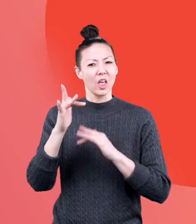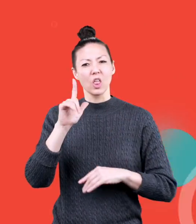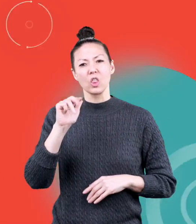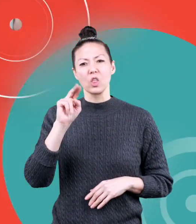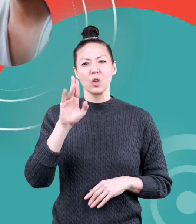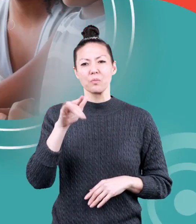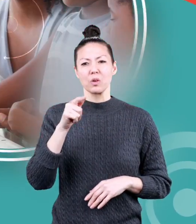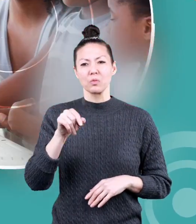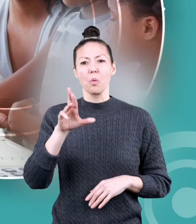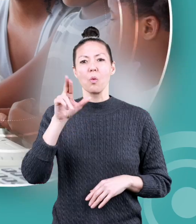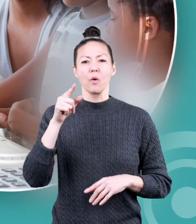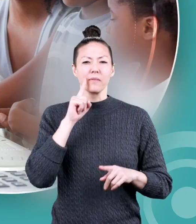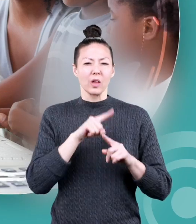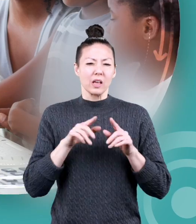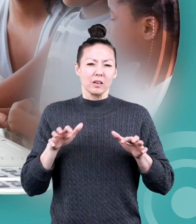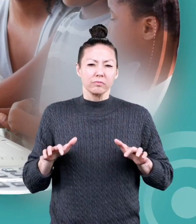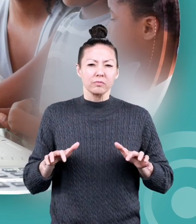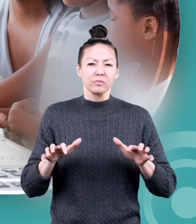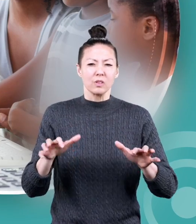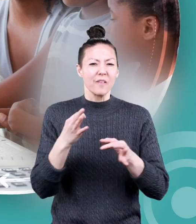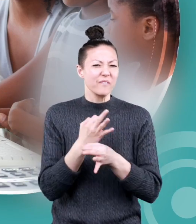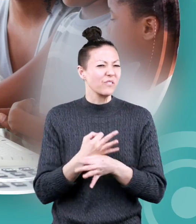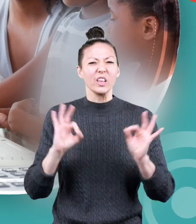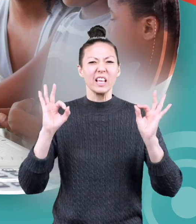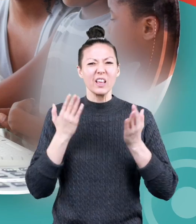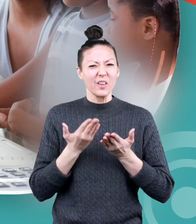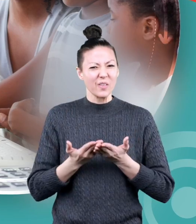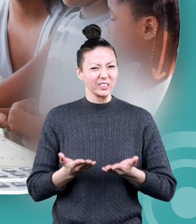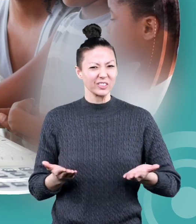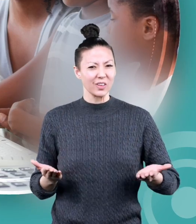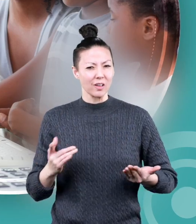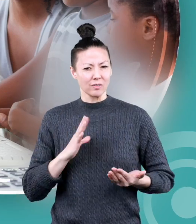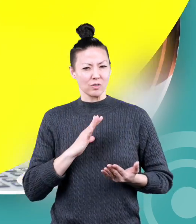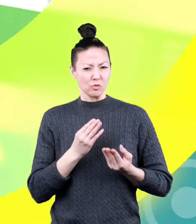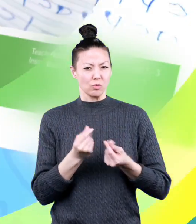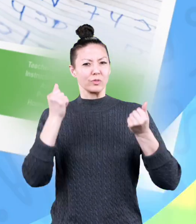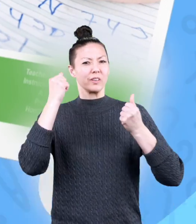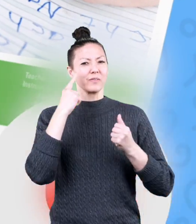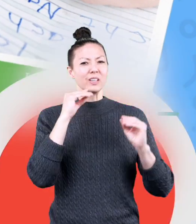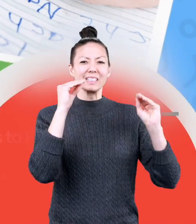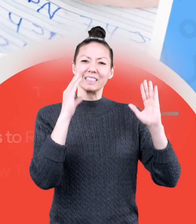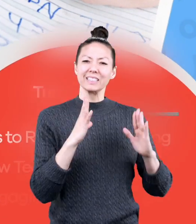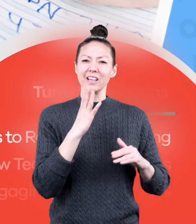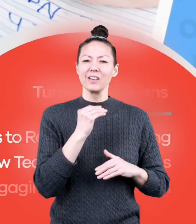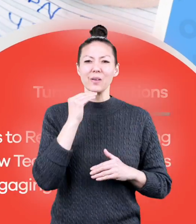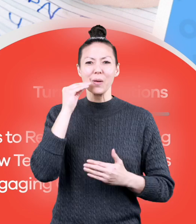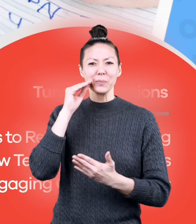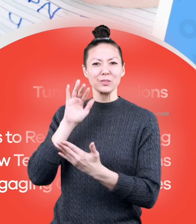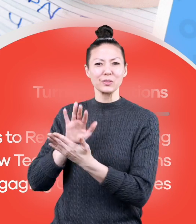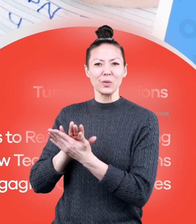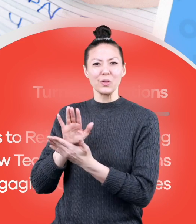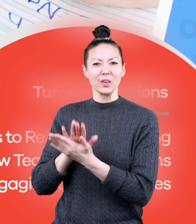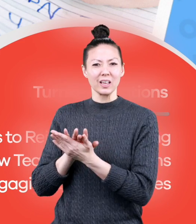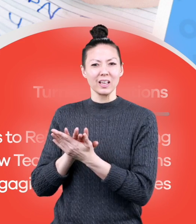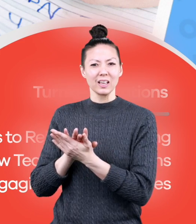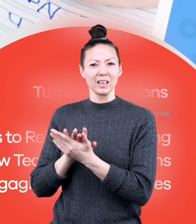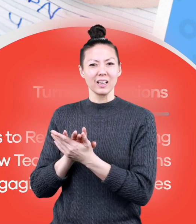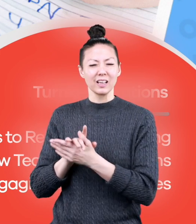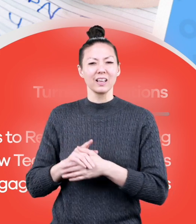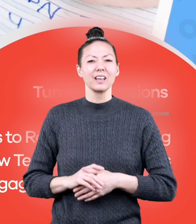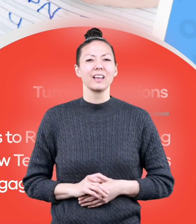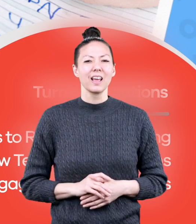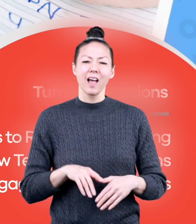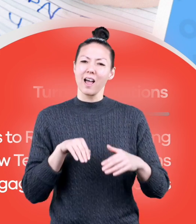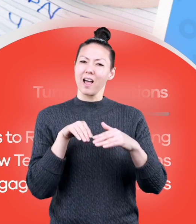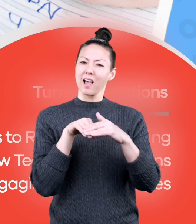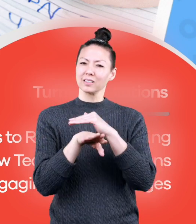us at learnbright.org for thousands of free resources and turnkey solutions for teachers and